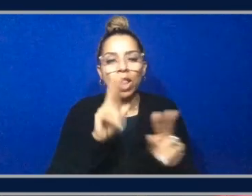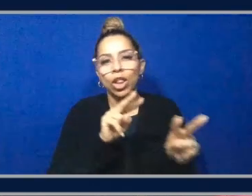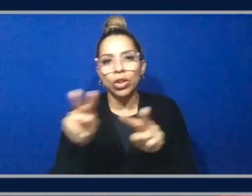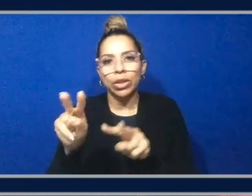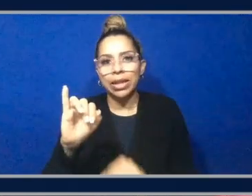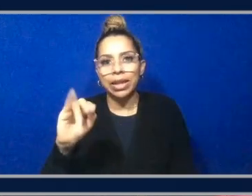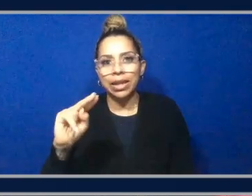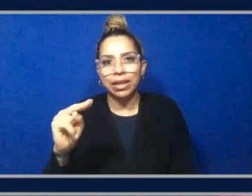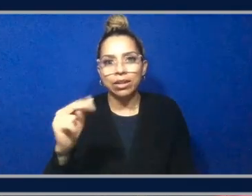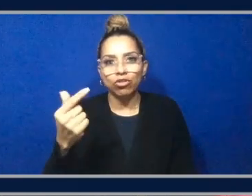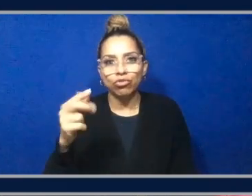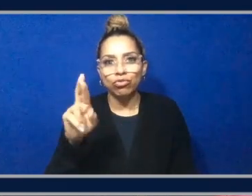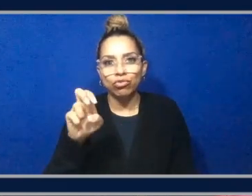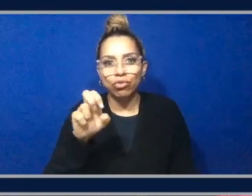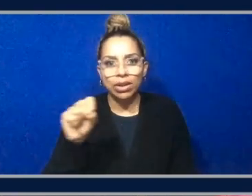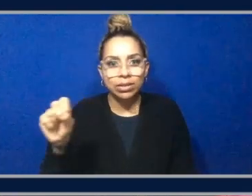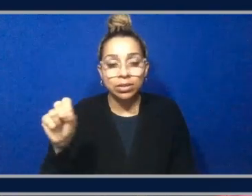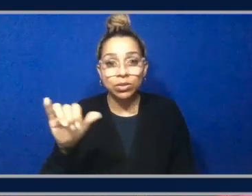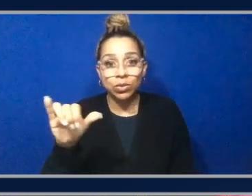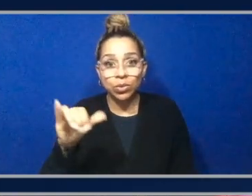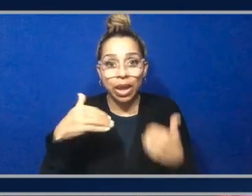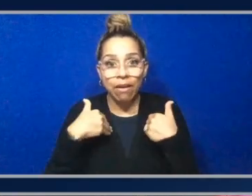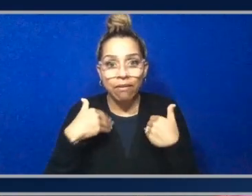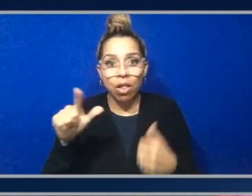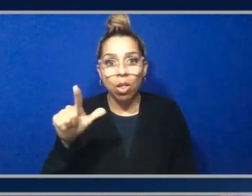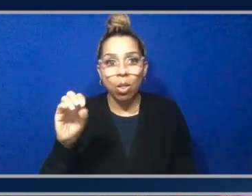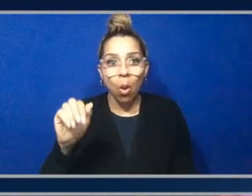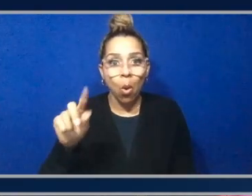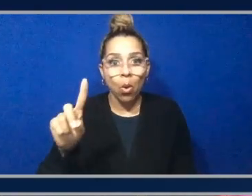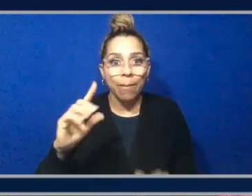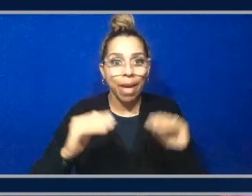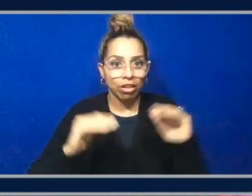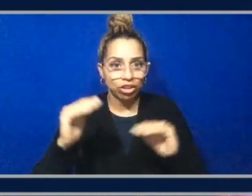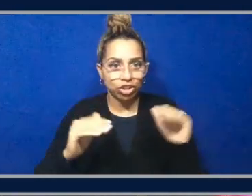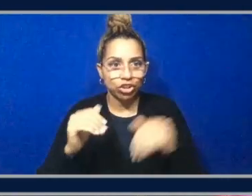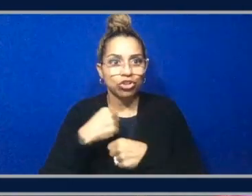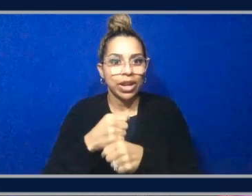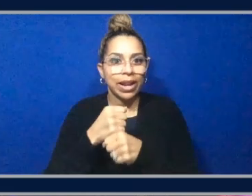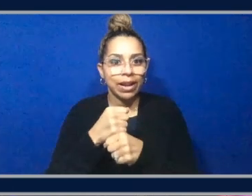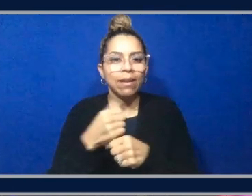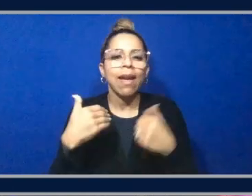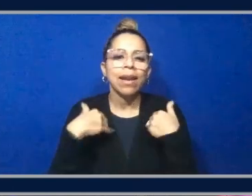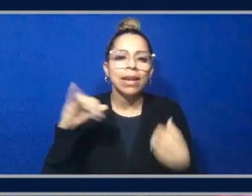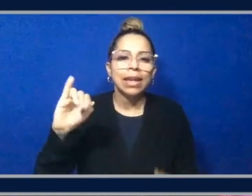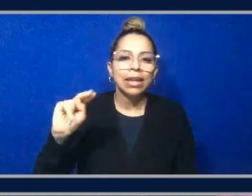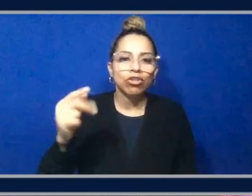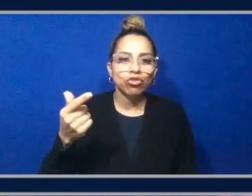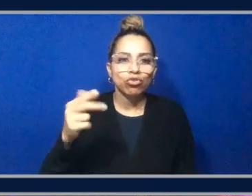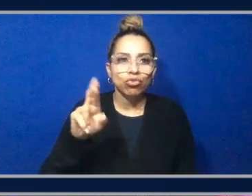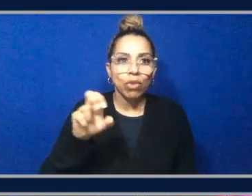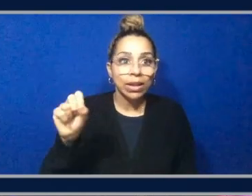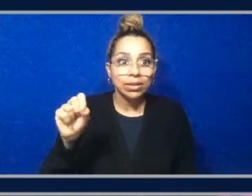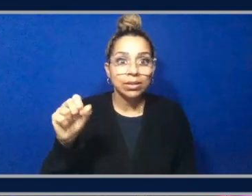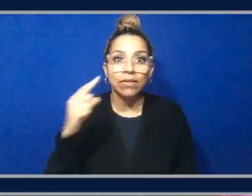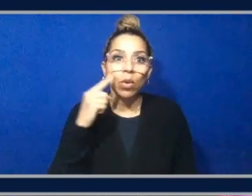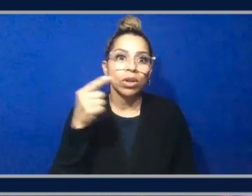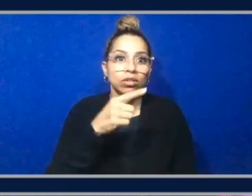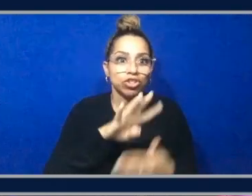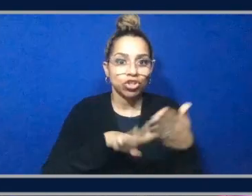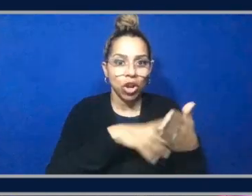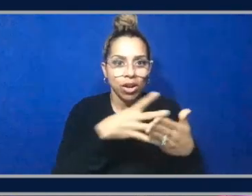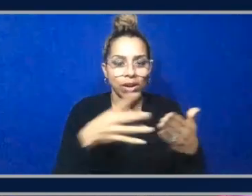see, we actually have a load balancer that was created. And again, I did nothing that was in, you know, I had an ingress in the Helm chart and now I have a load balancer. there's nothing